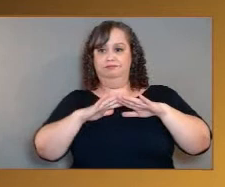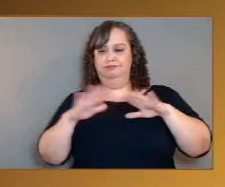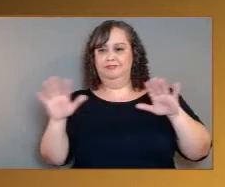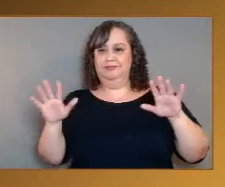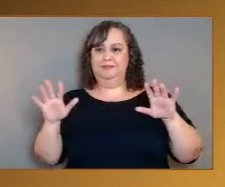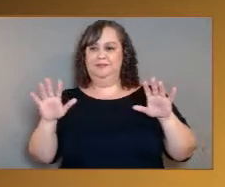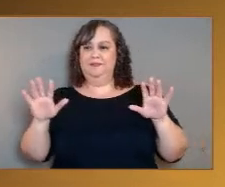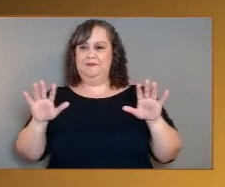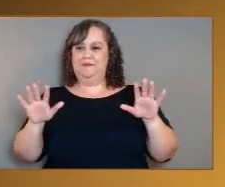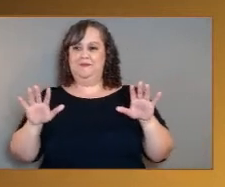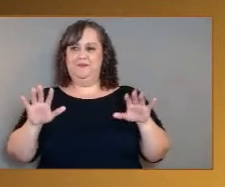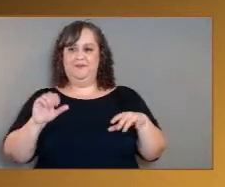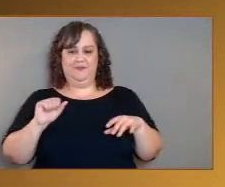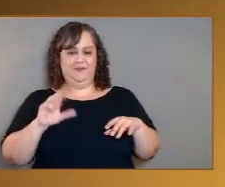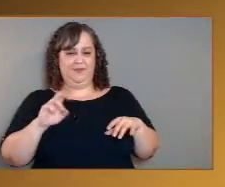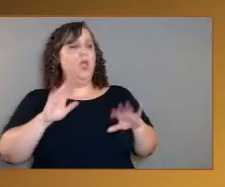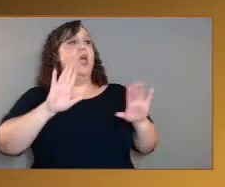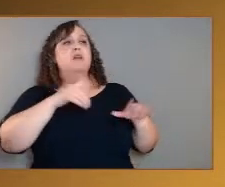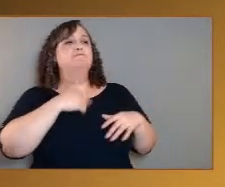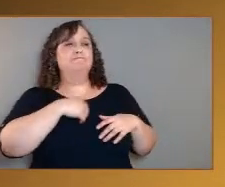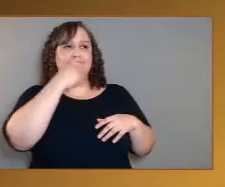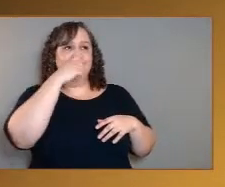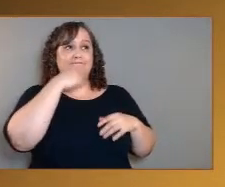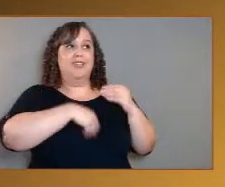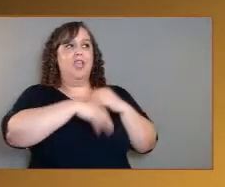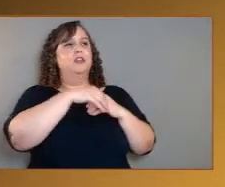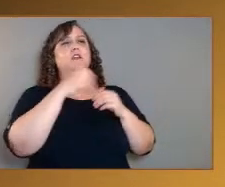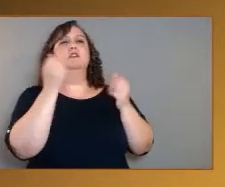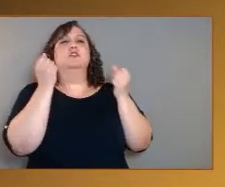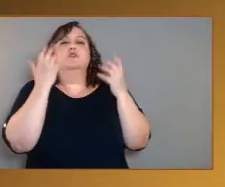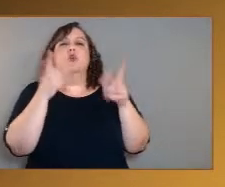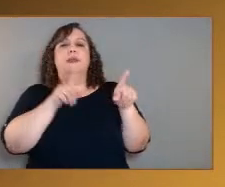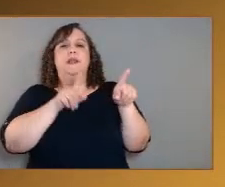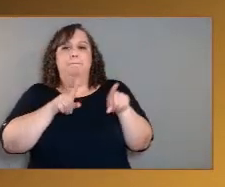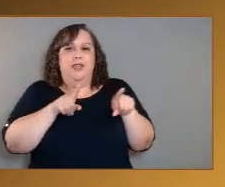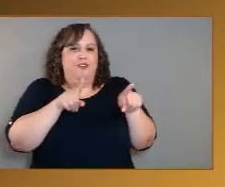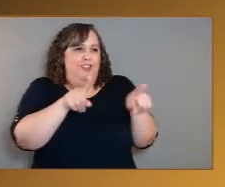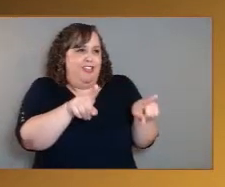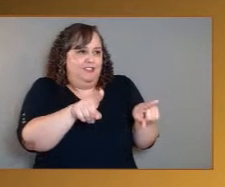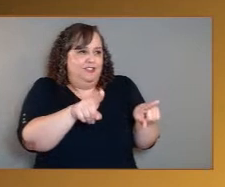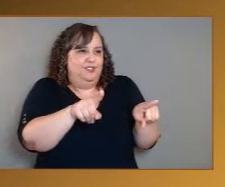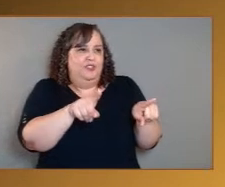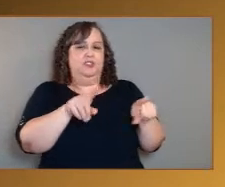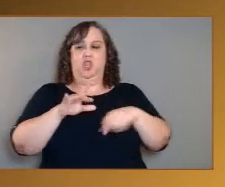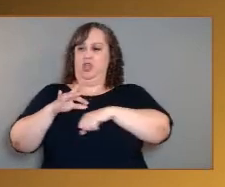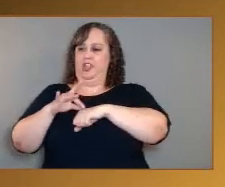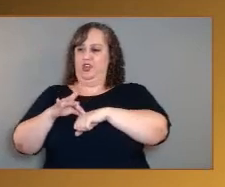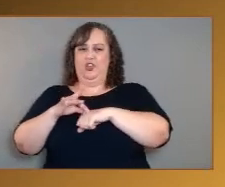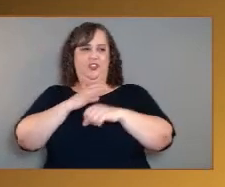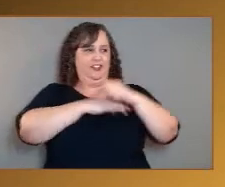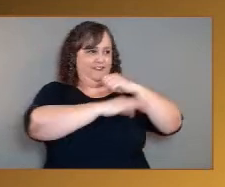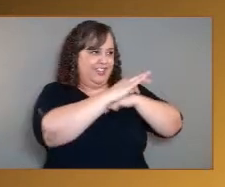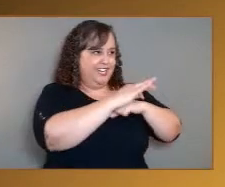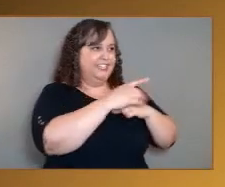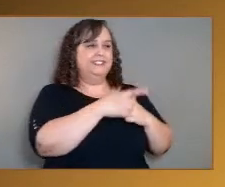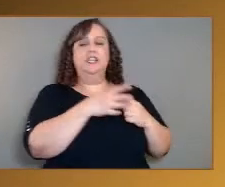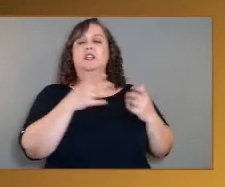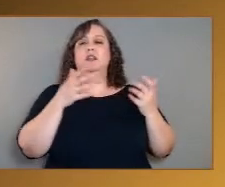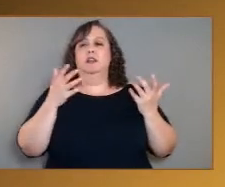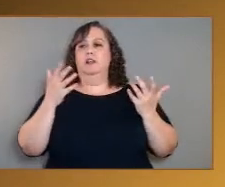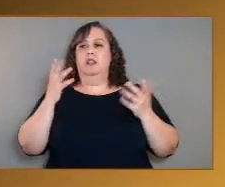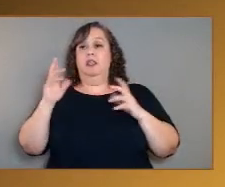Yeah, if I could just add, mean, there's so many parallels between Venus and Earth. You know, the people who